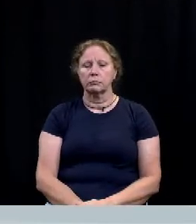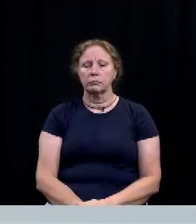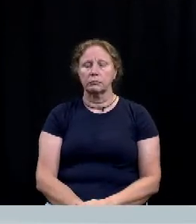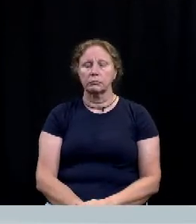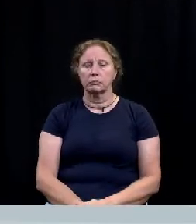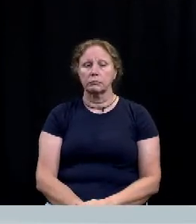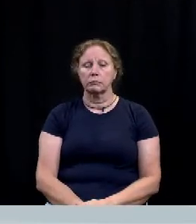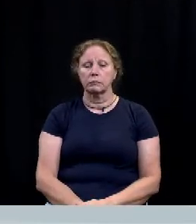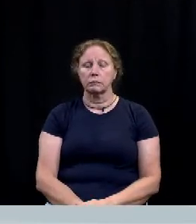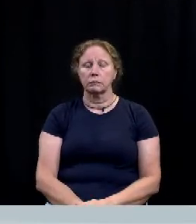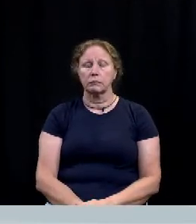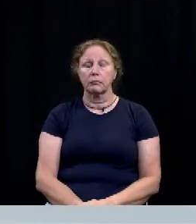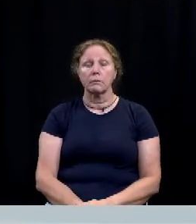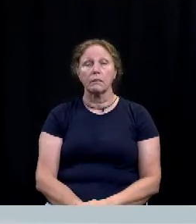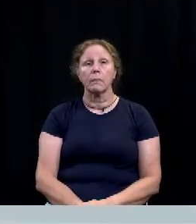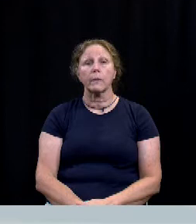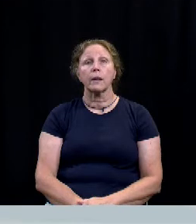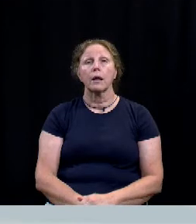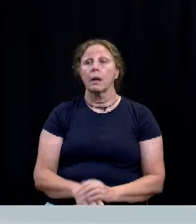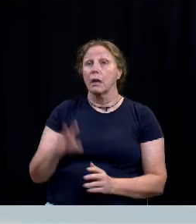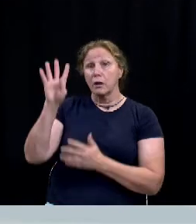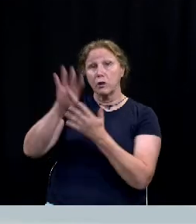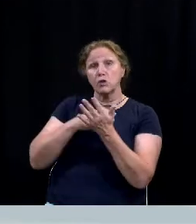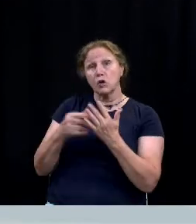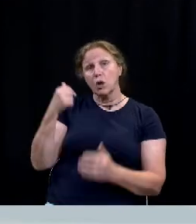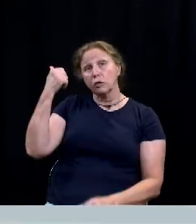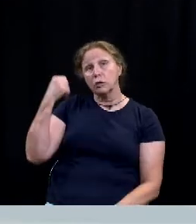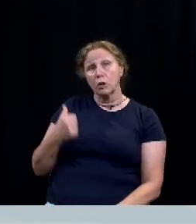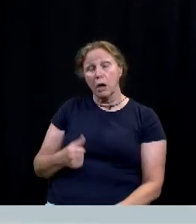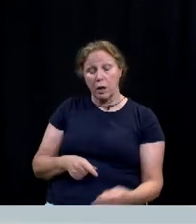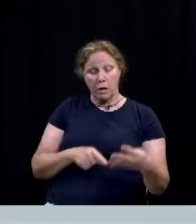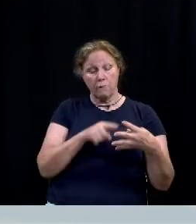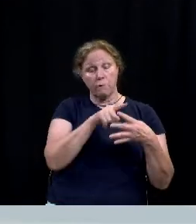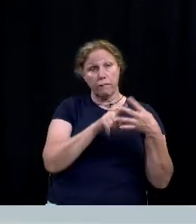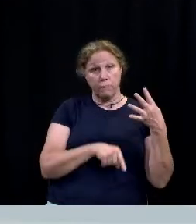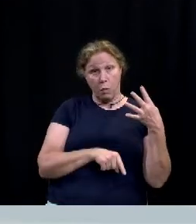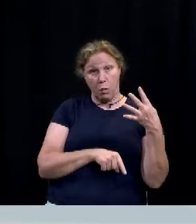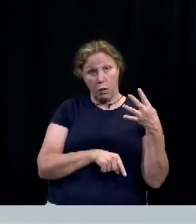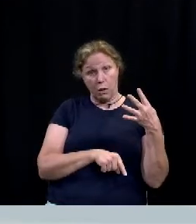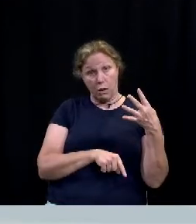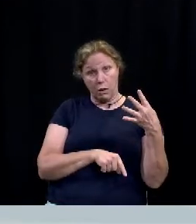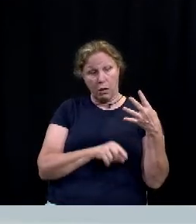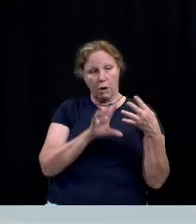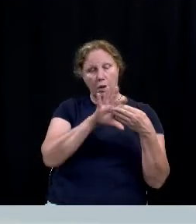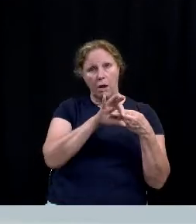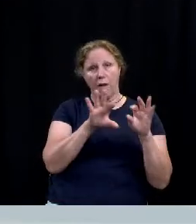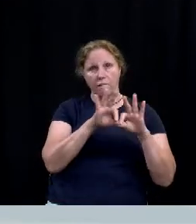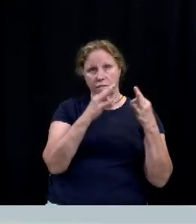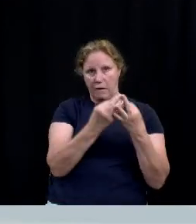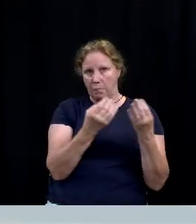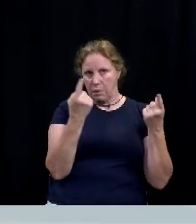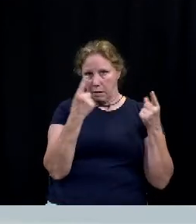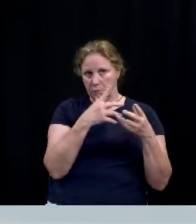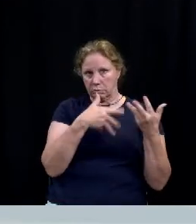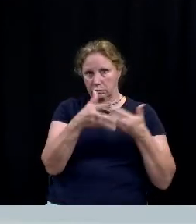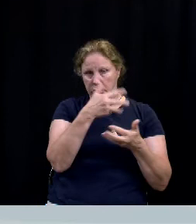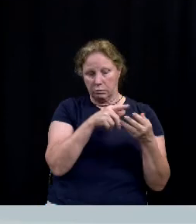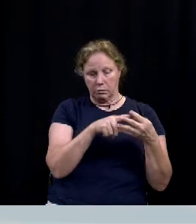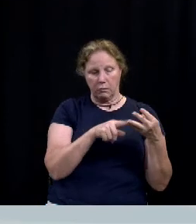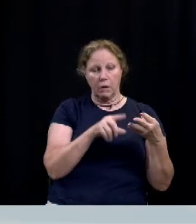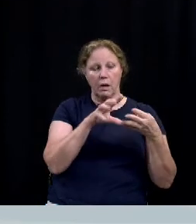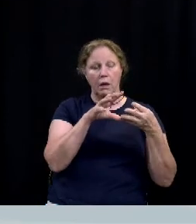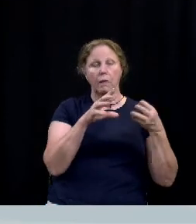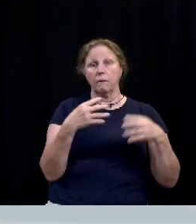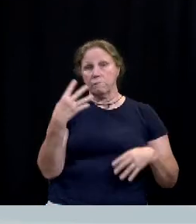as noted in the case chart four of the homicides were the result of family violence four were drug